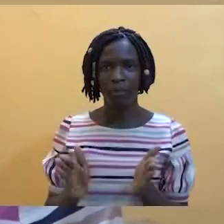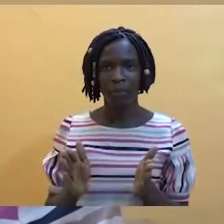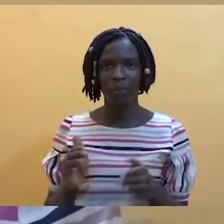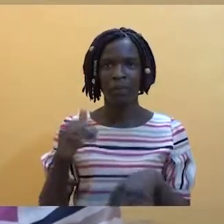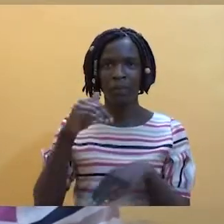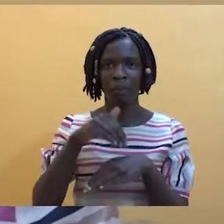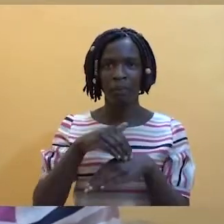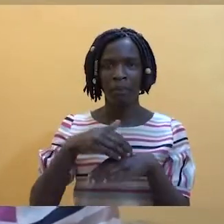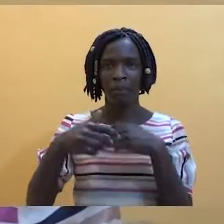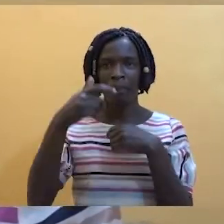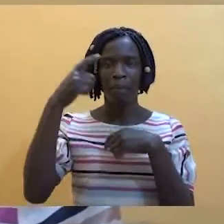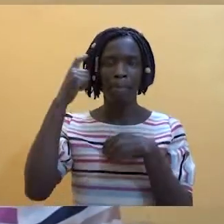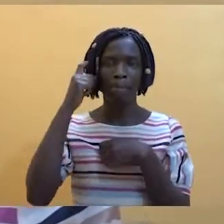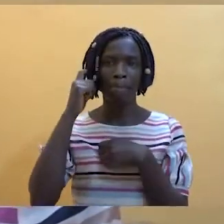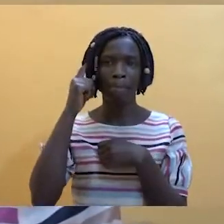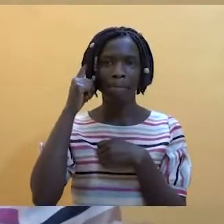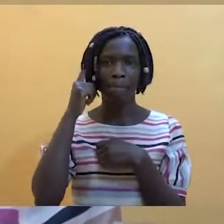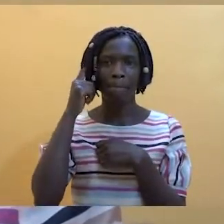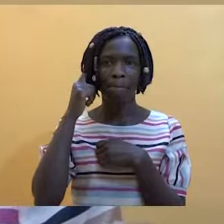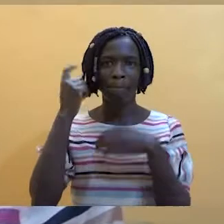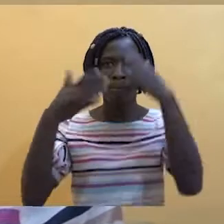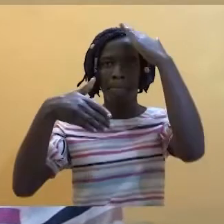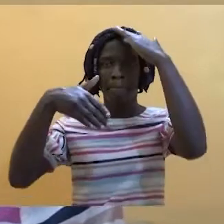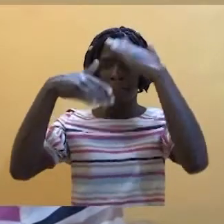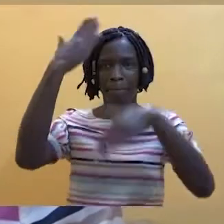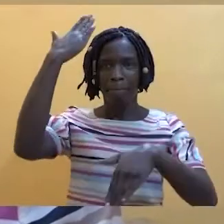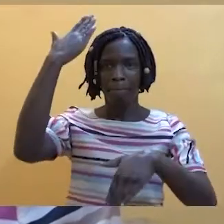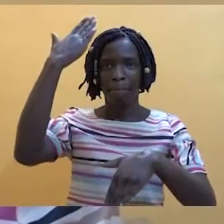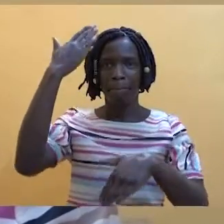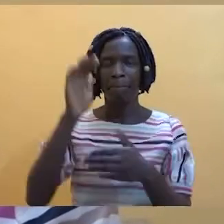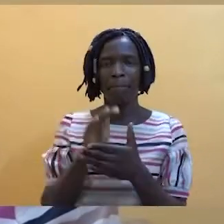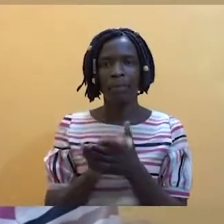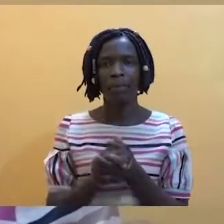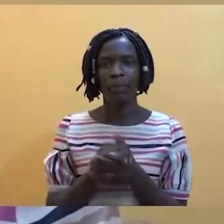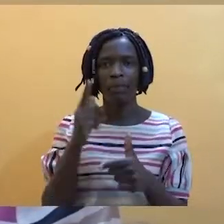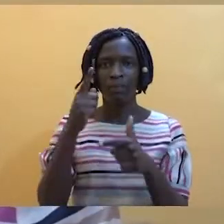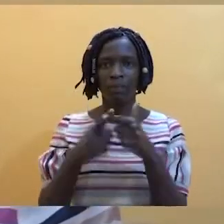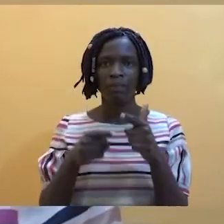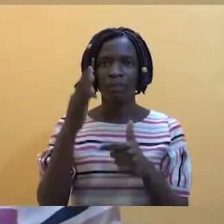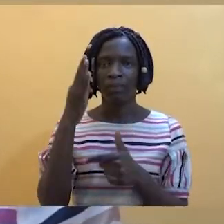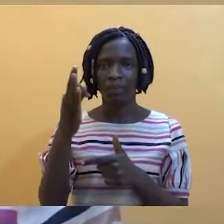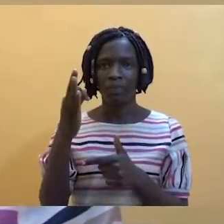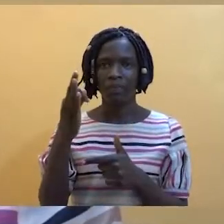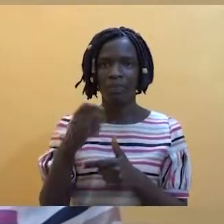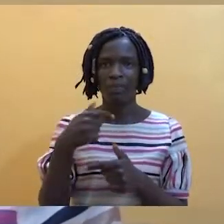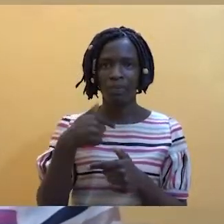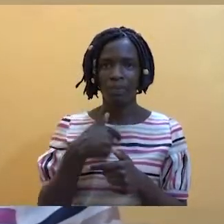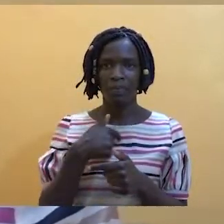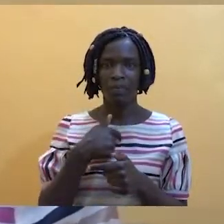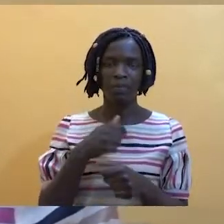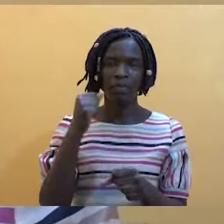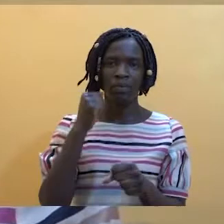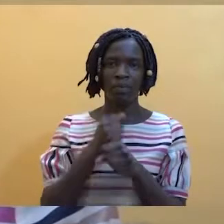I stay and depend on my mom, who through her common business